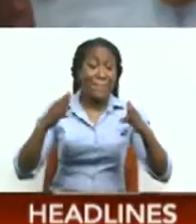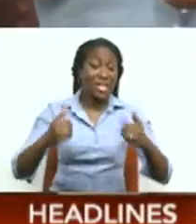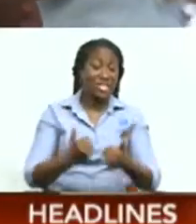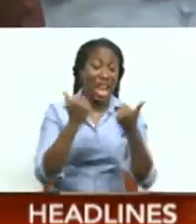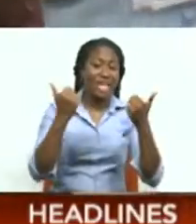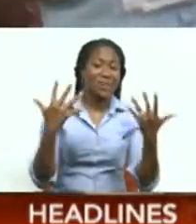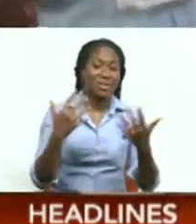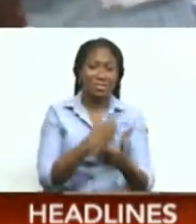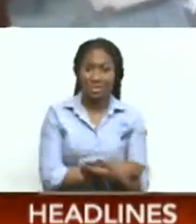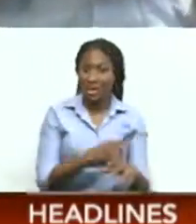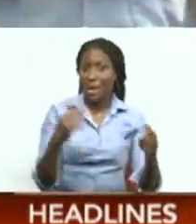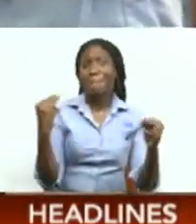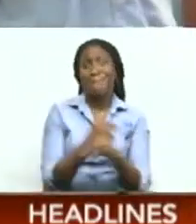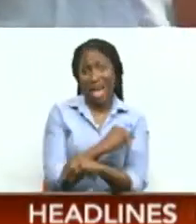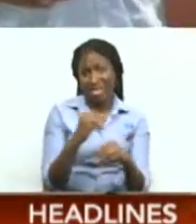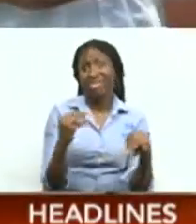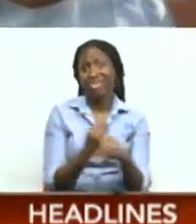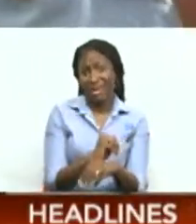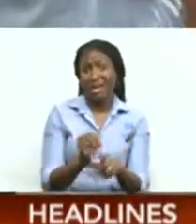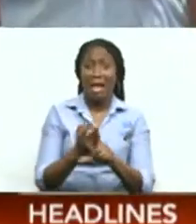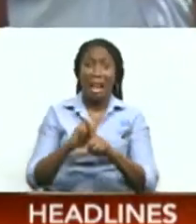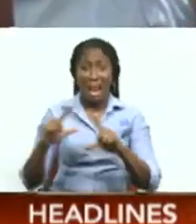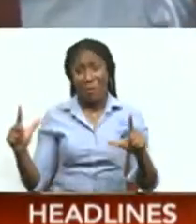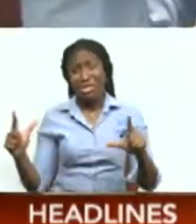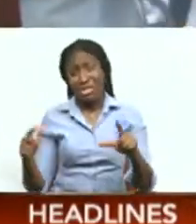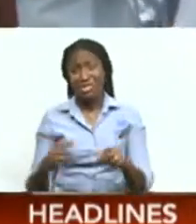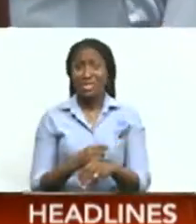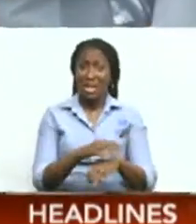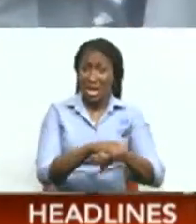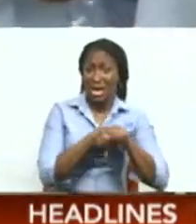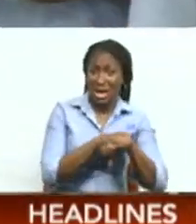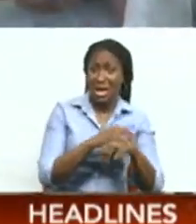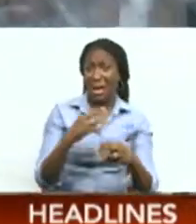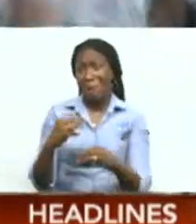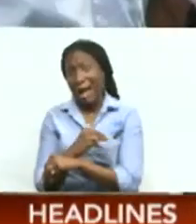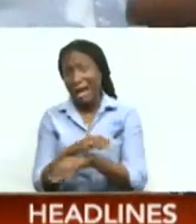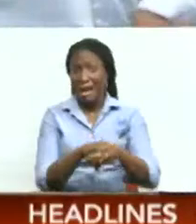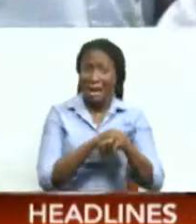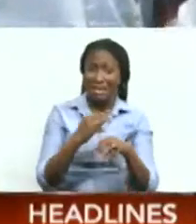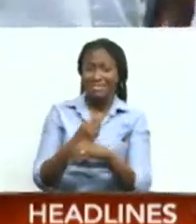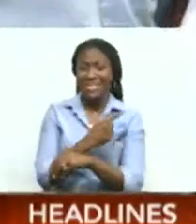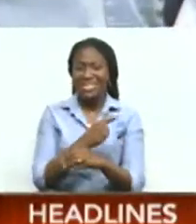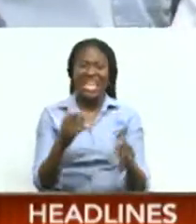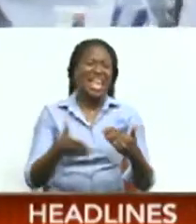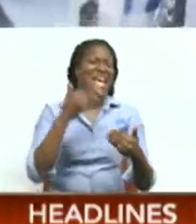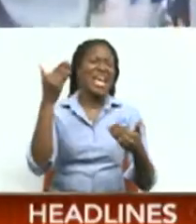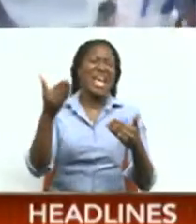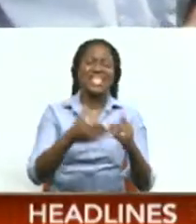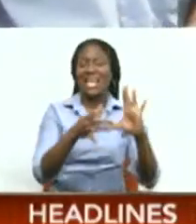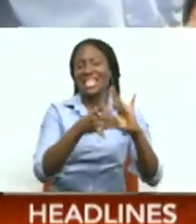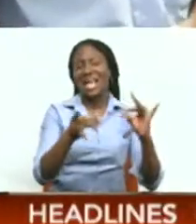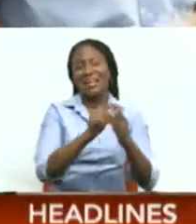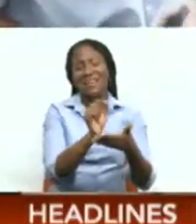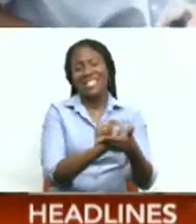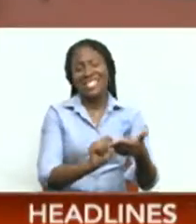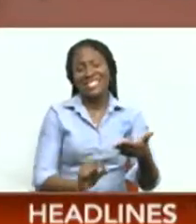day? Maths! Maths! Maths! While the easiest? Picture writing!